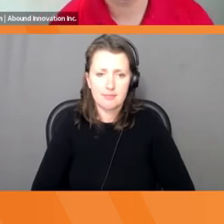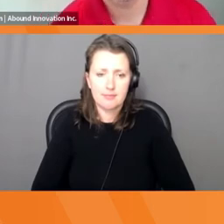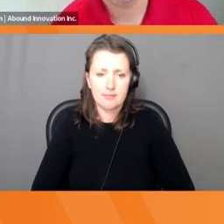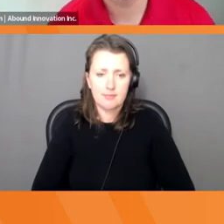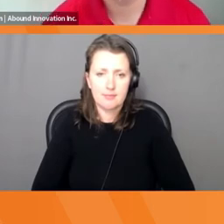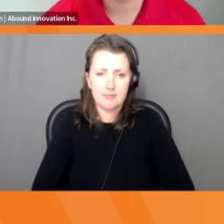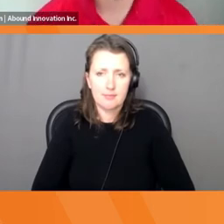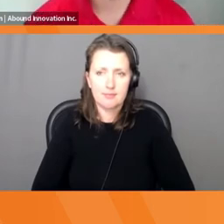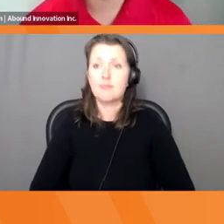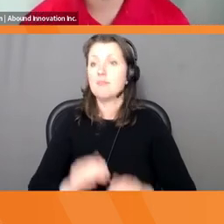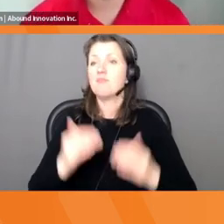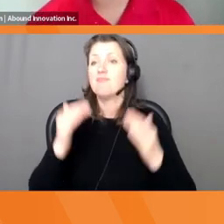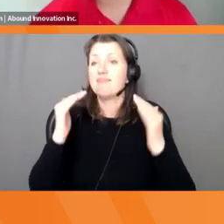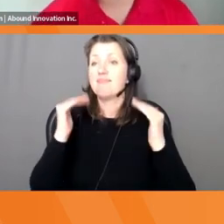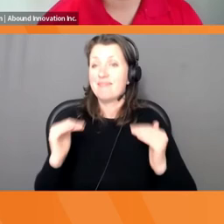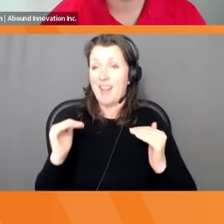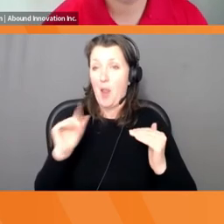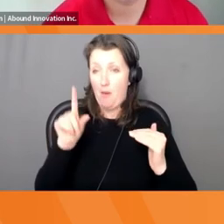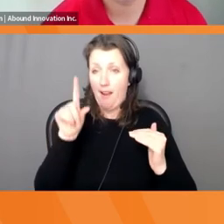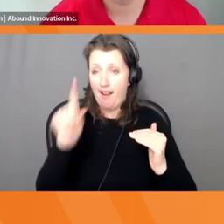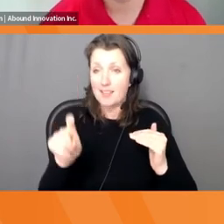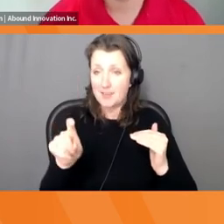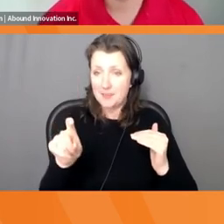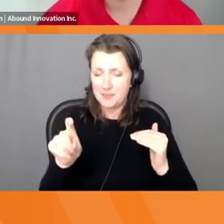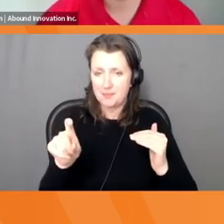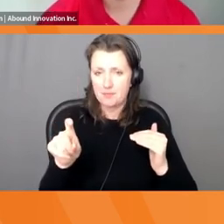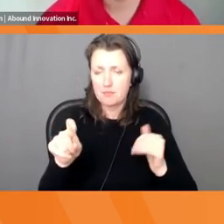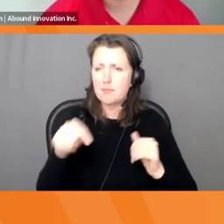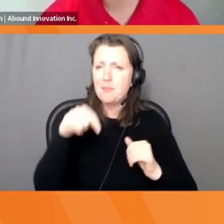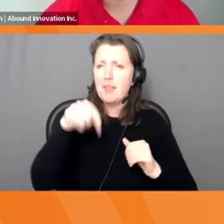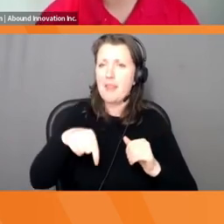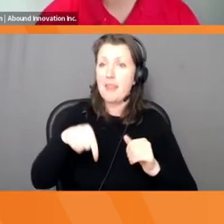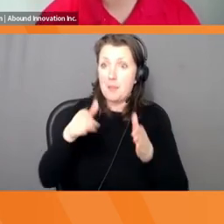All right, let me ask you another question. What do you think this person likes?